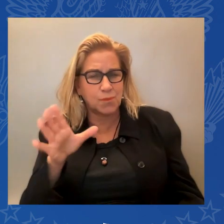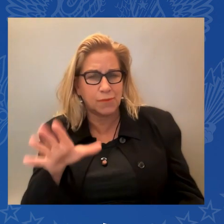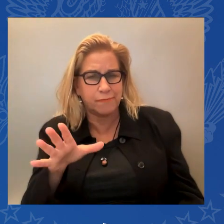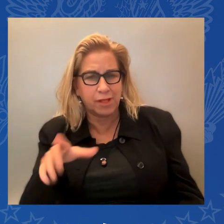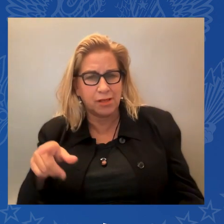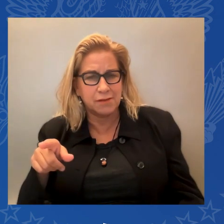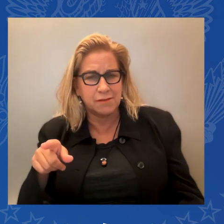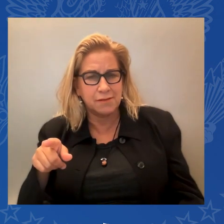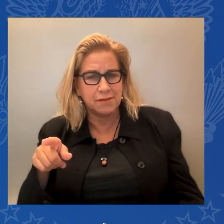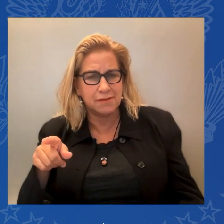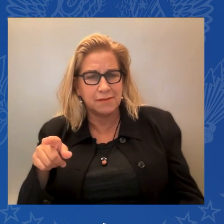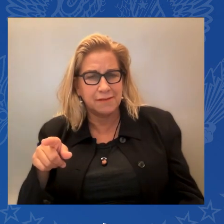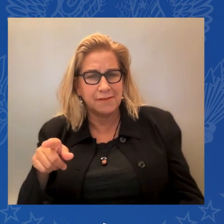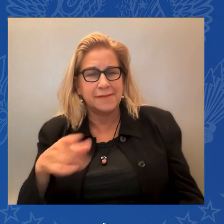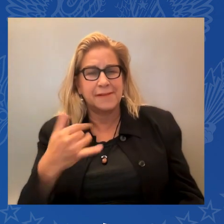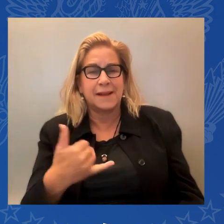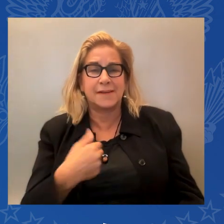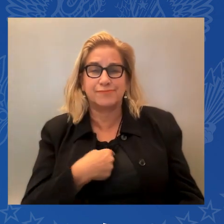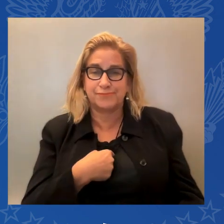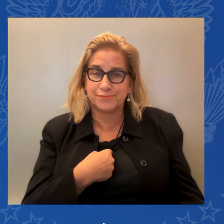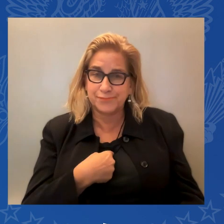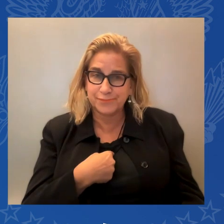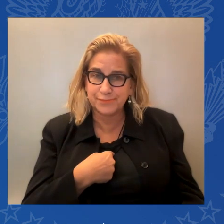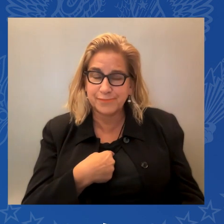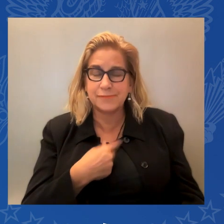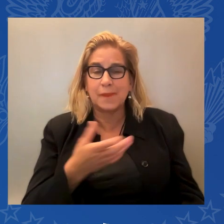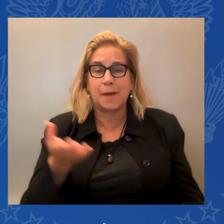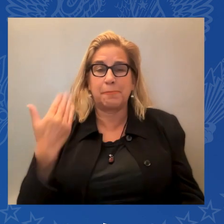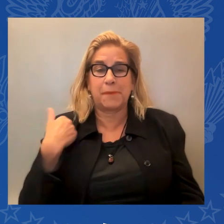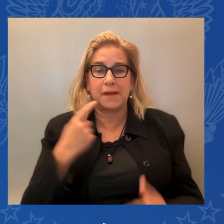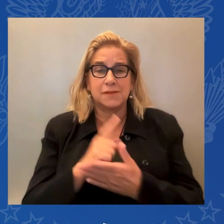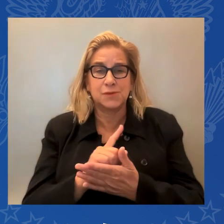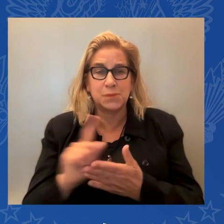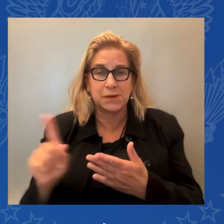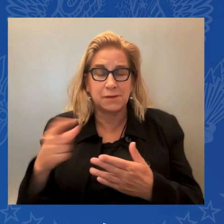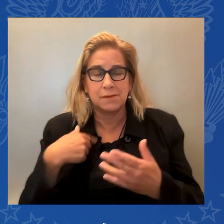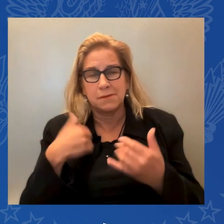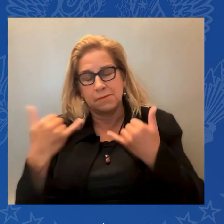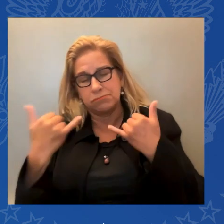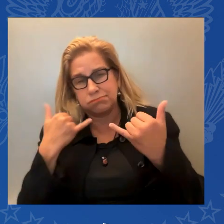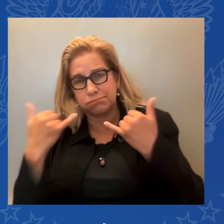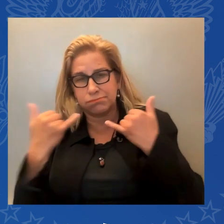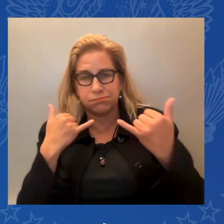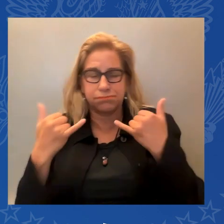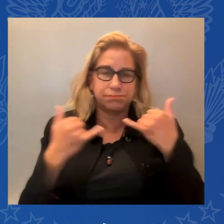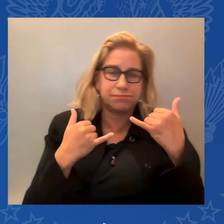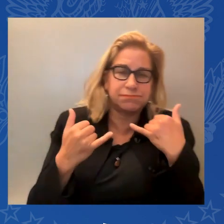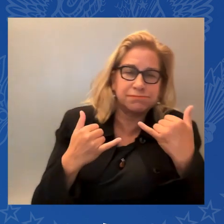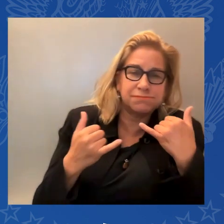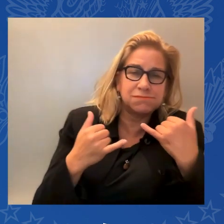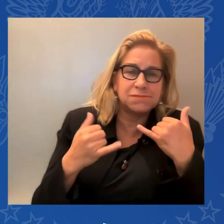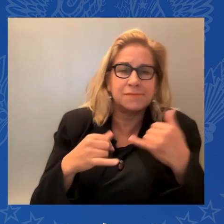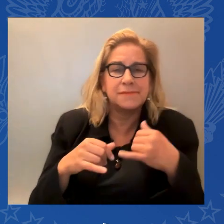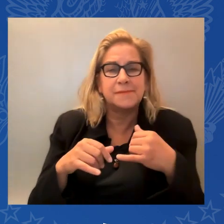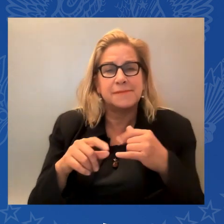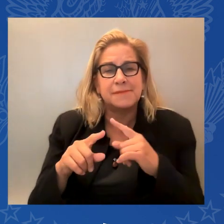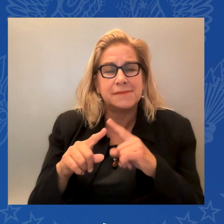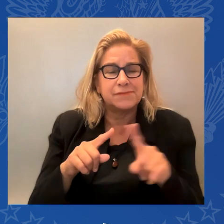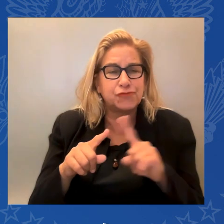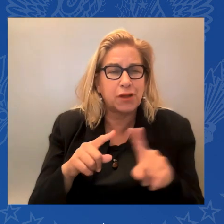every, every local official, the governors, both states. There's a lot.